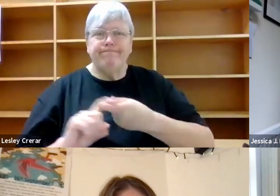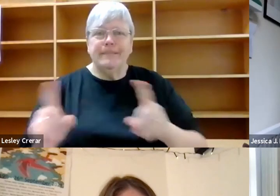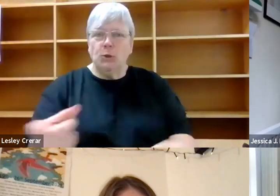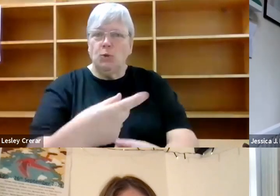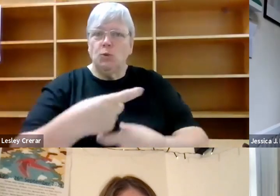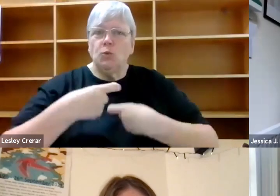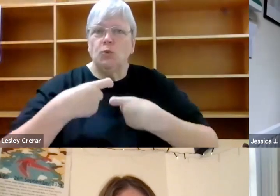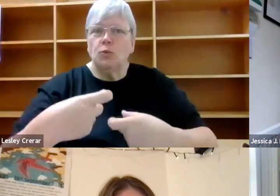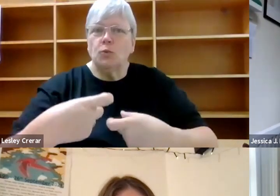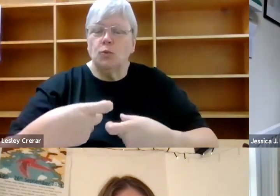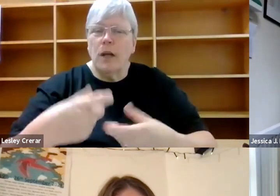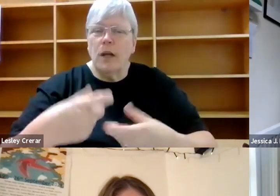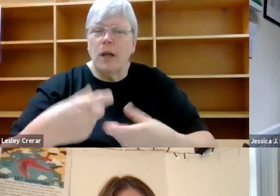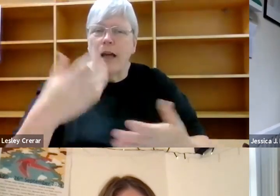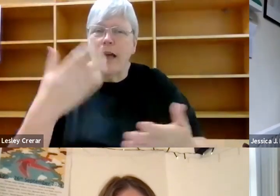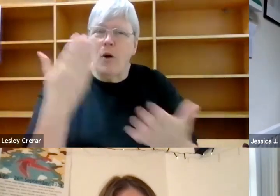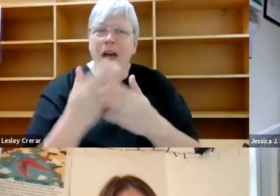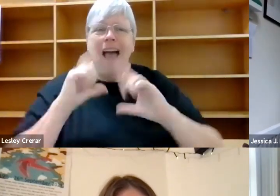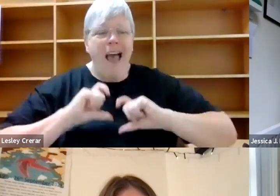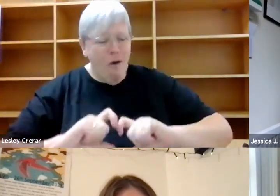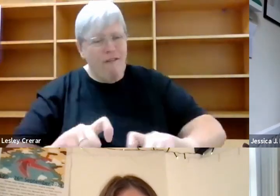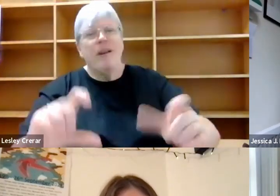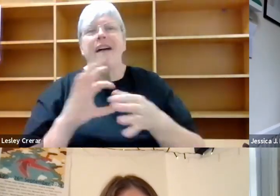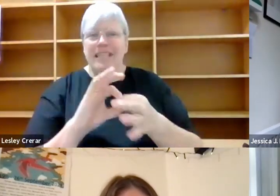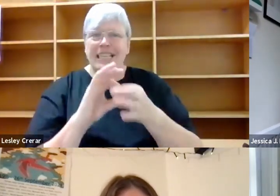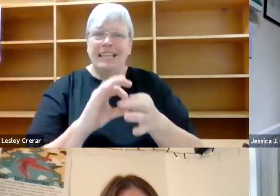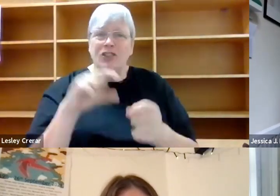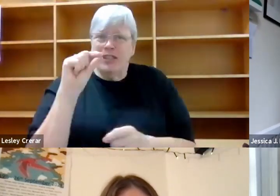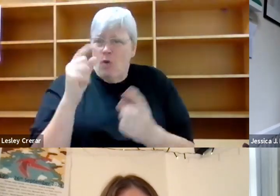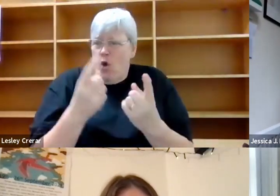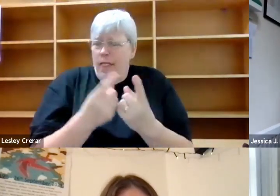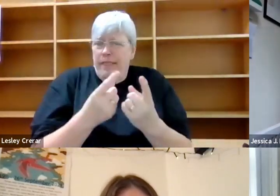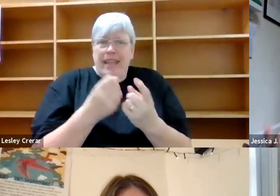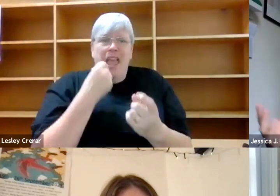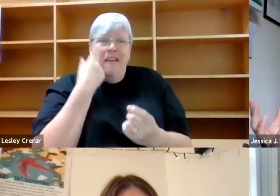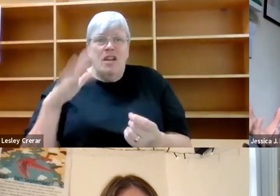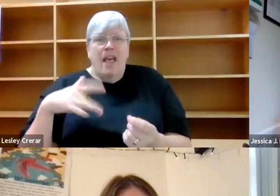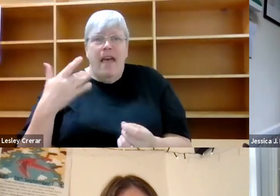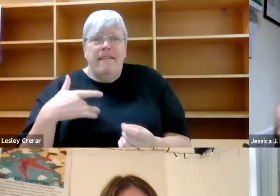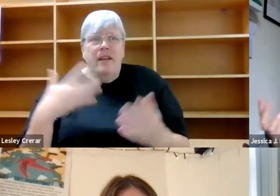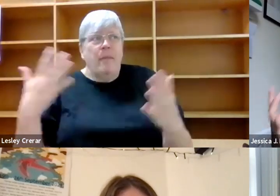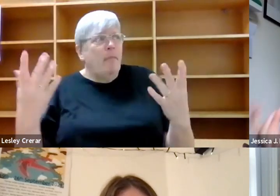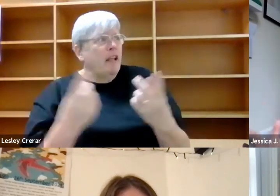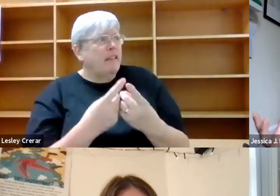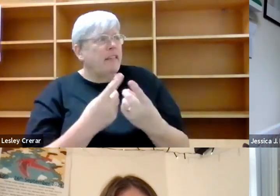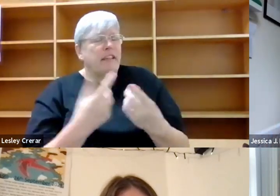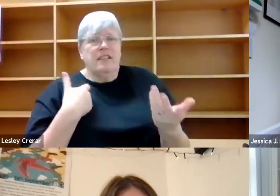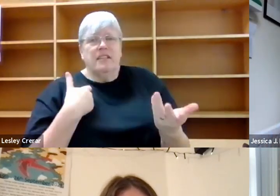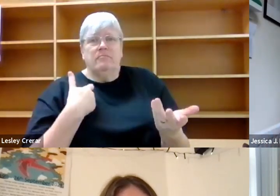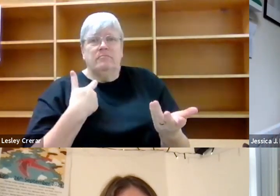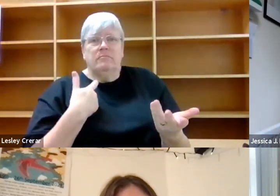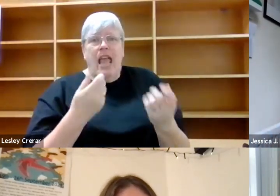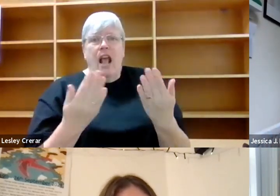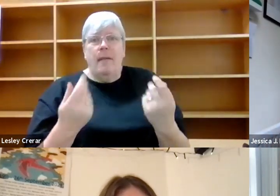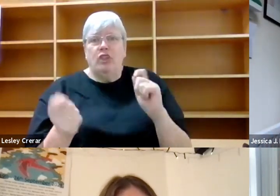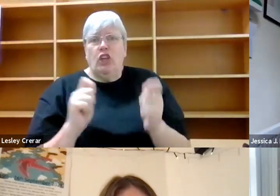carry forward. So they have this sort of connection between really, really small things in daily life and big things that seem overwhelming like climate change.